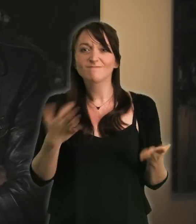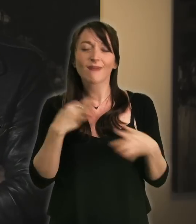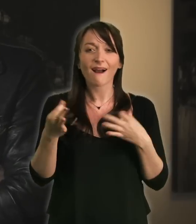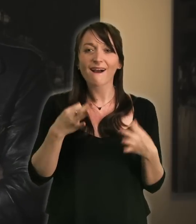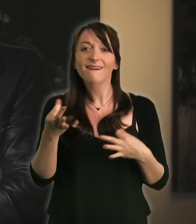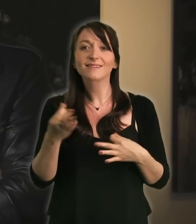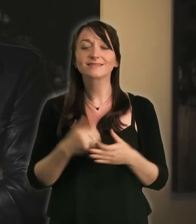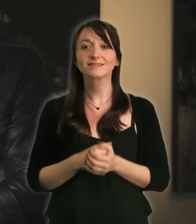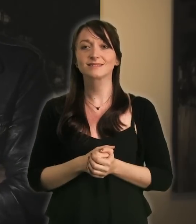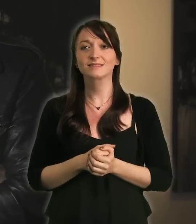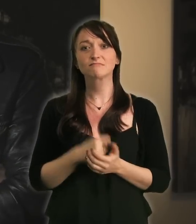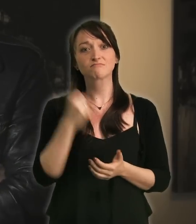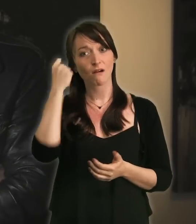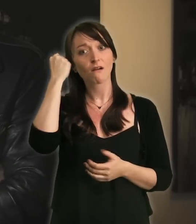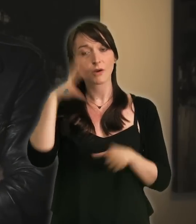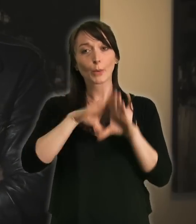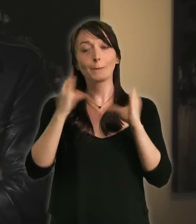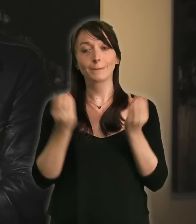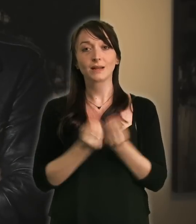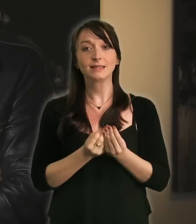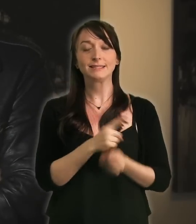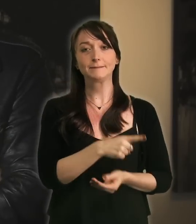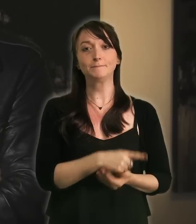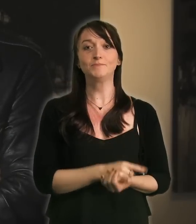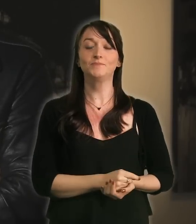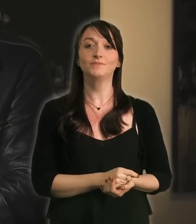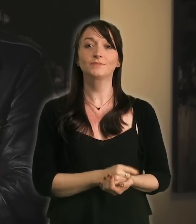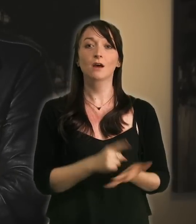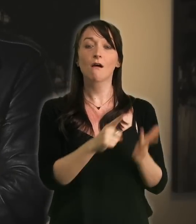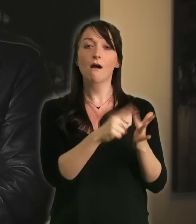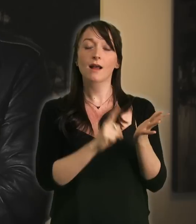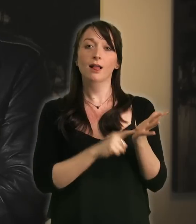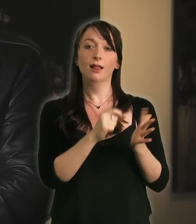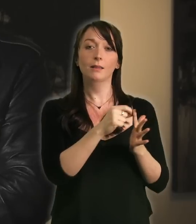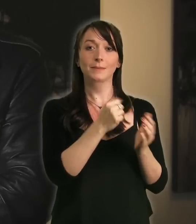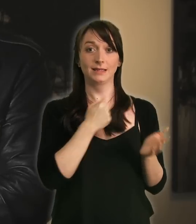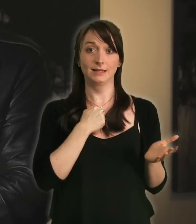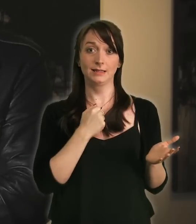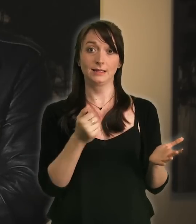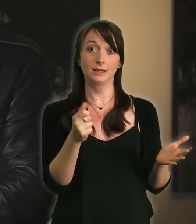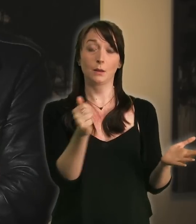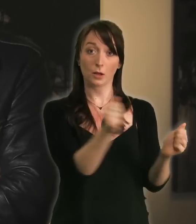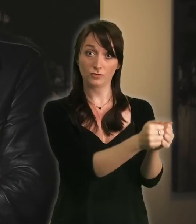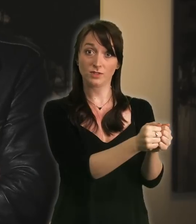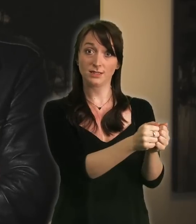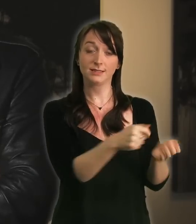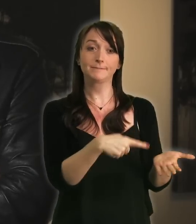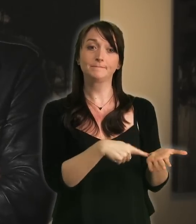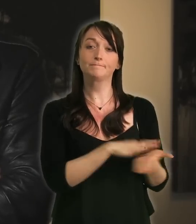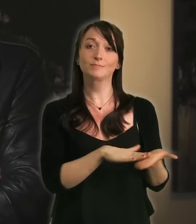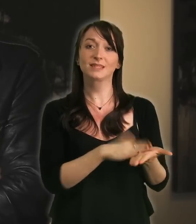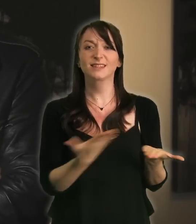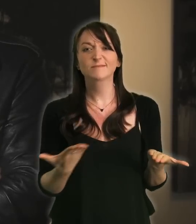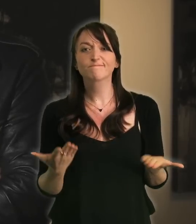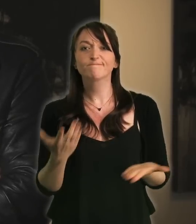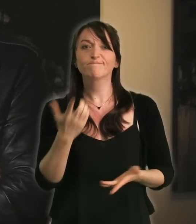like I'm just being melodramatic but they completely understood and they put in place my ILP which